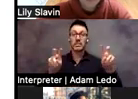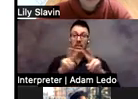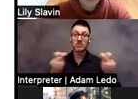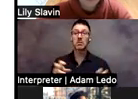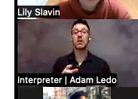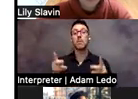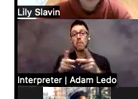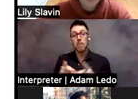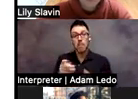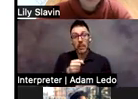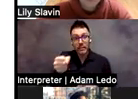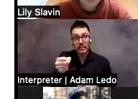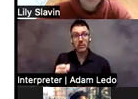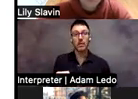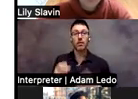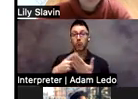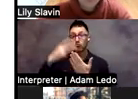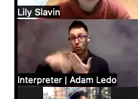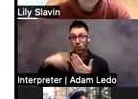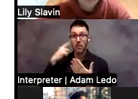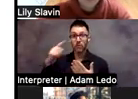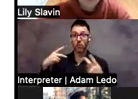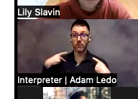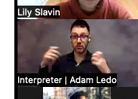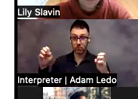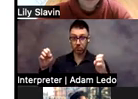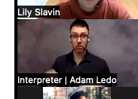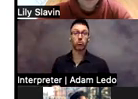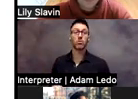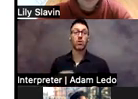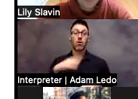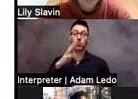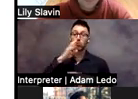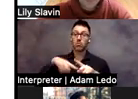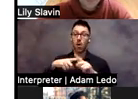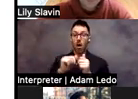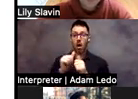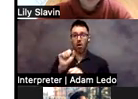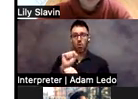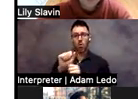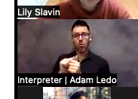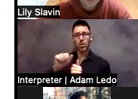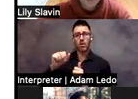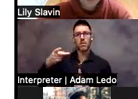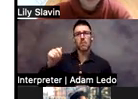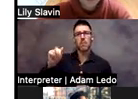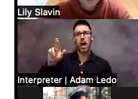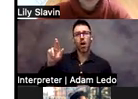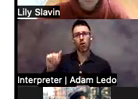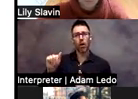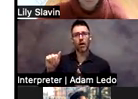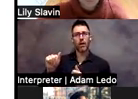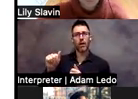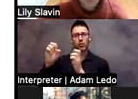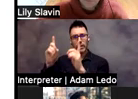programming in physical education. I'm to talk about how to work with paraeducators and interveners, aquatics,